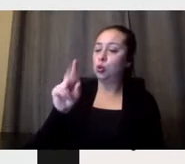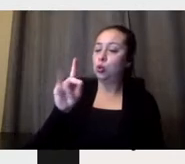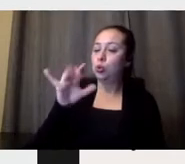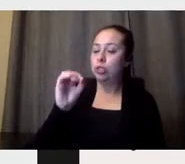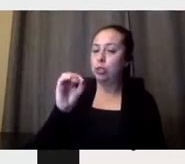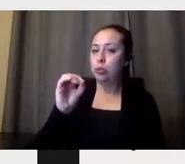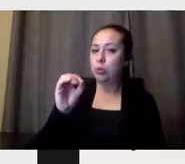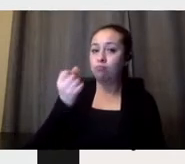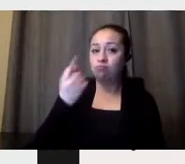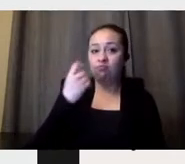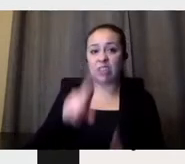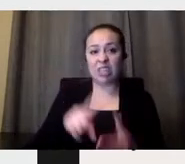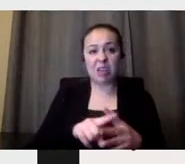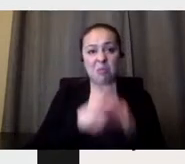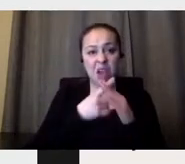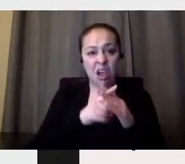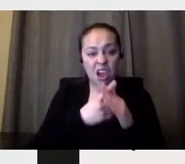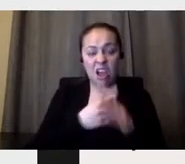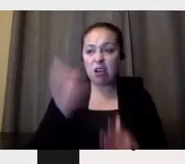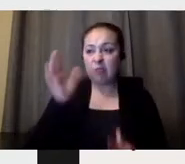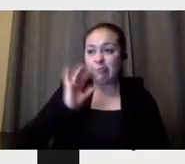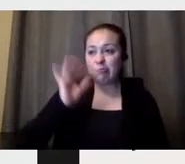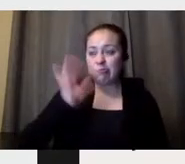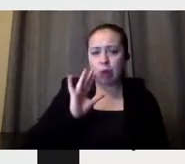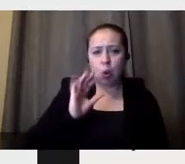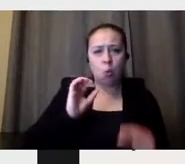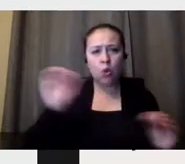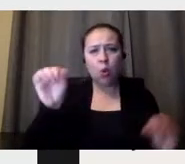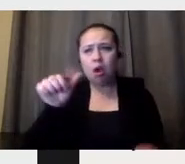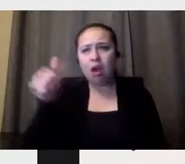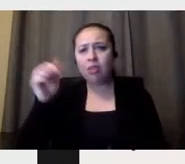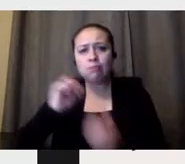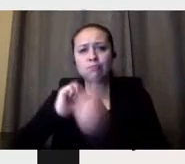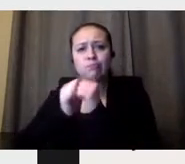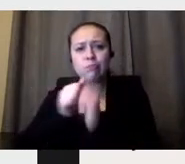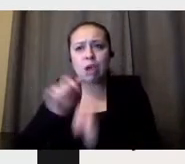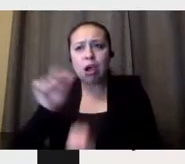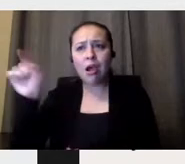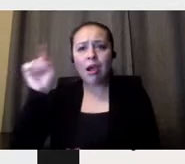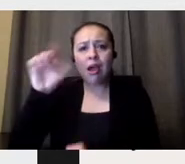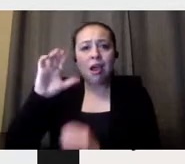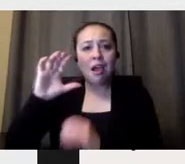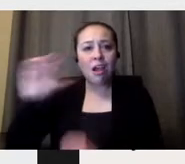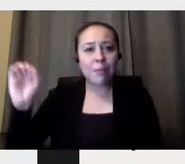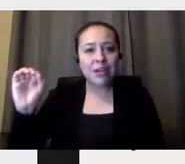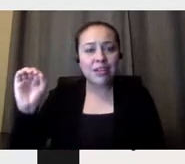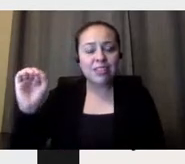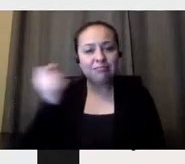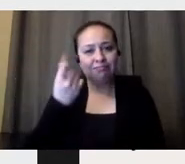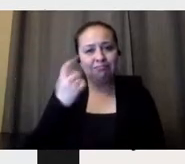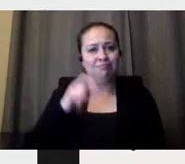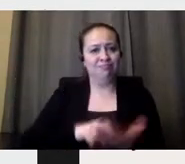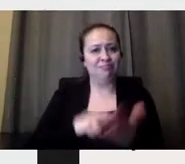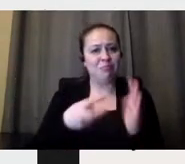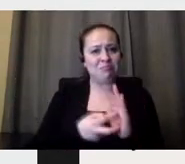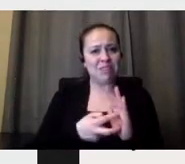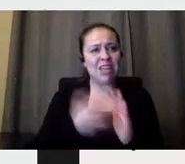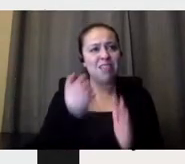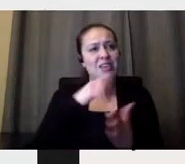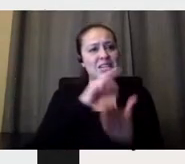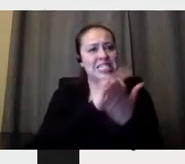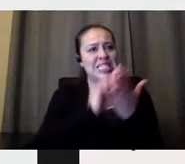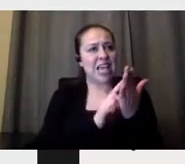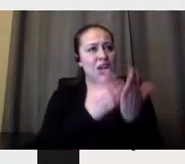There were no other companies of their type. Therefore, it can be said that they fill a gap in the design offer.